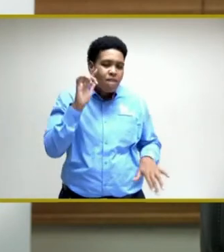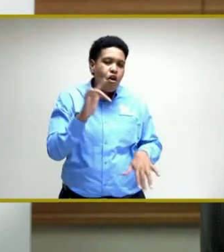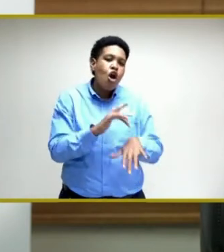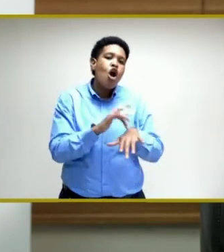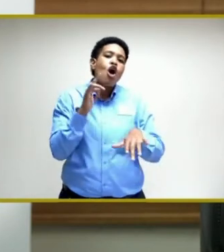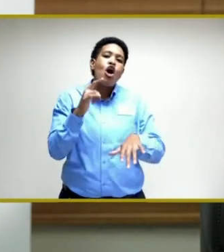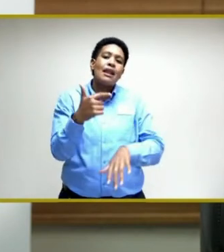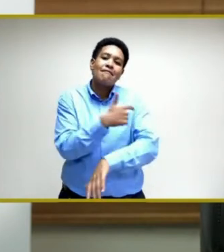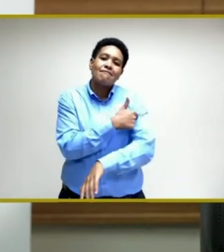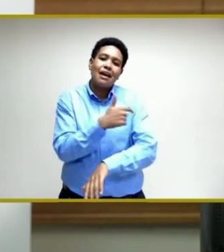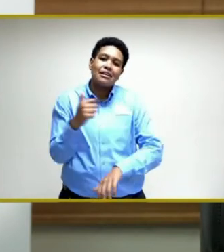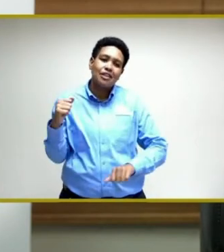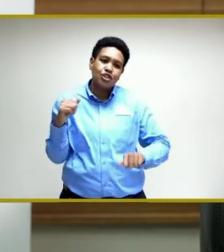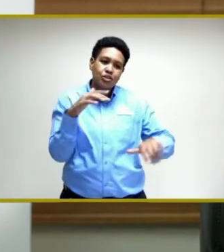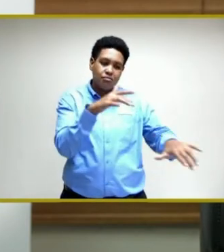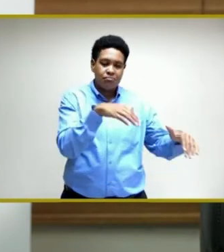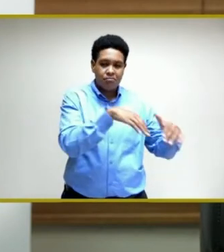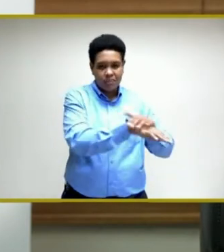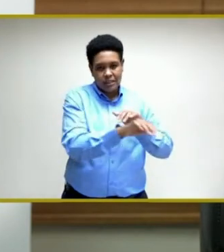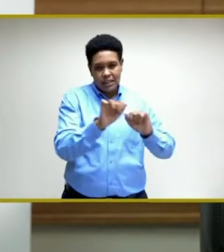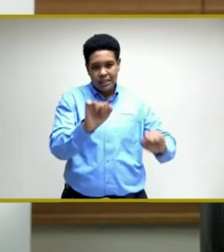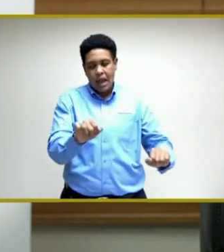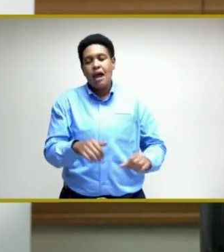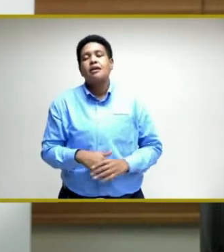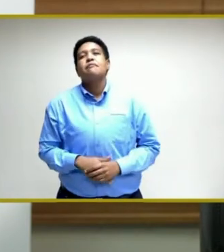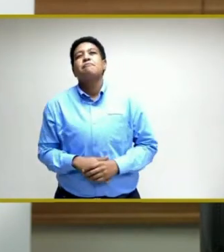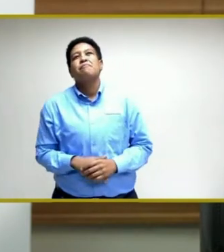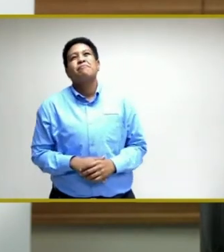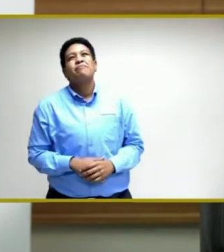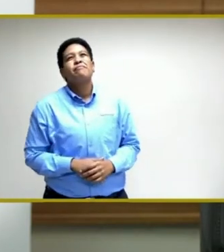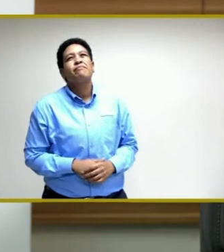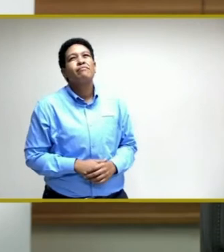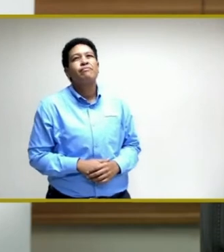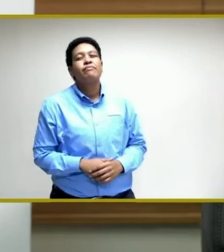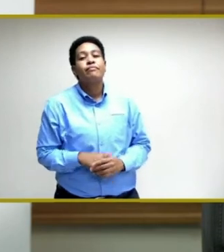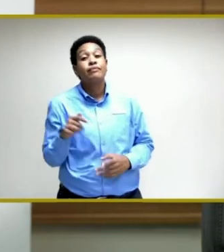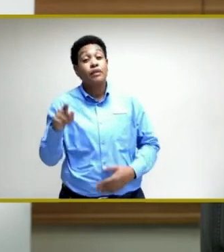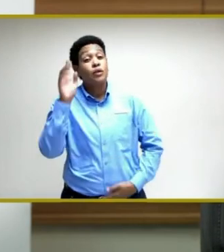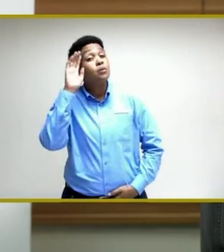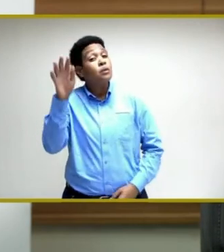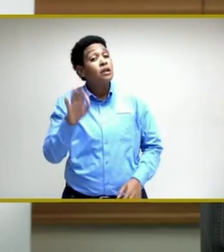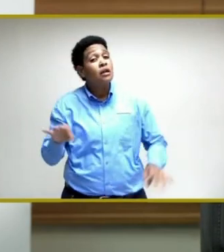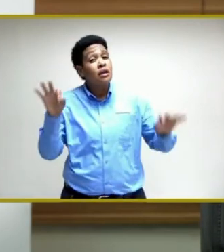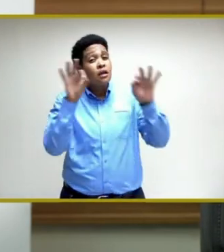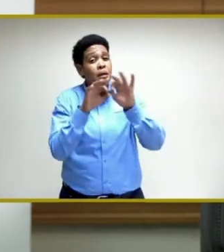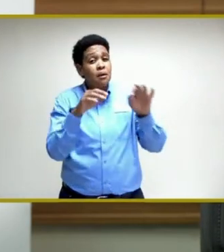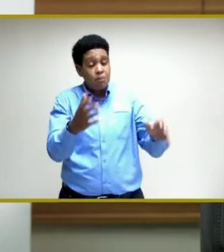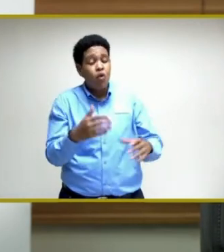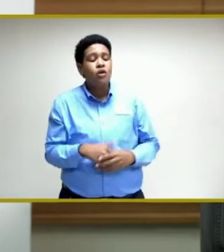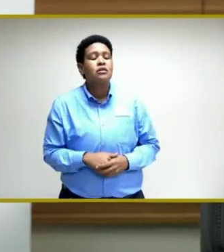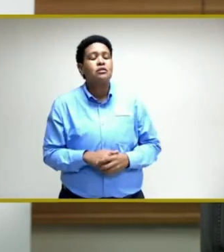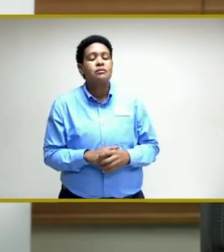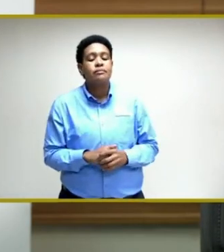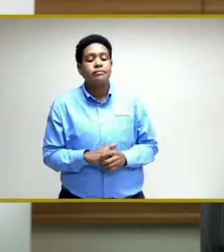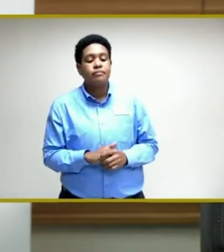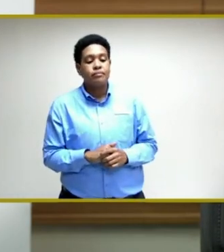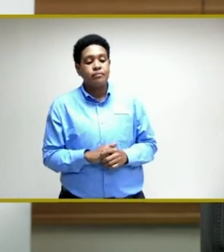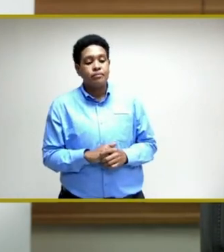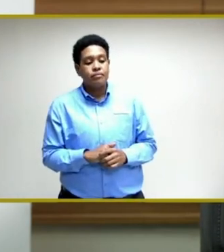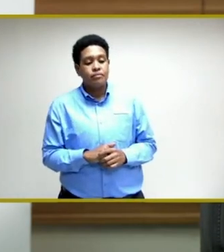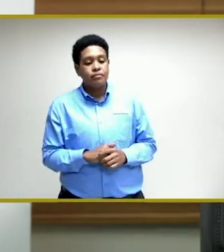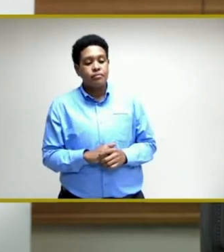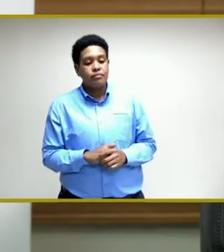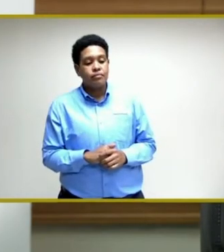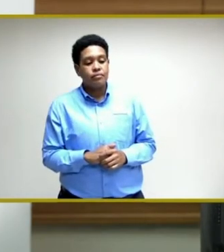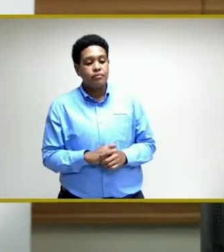vaccination. And this is going to be very important. So, we have